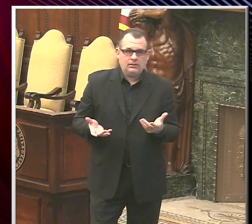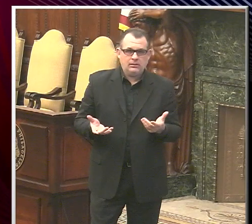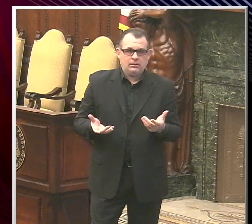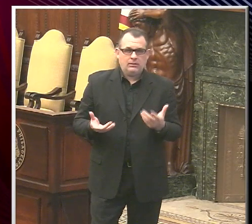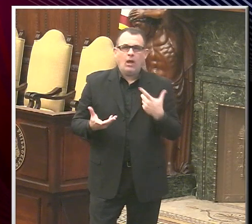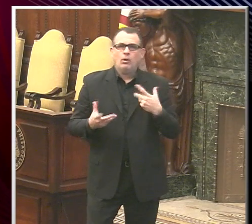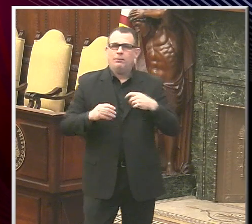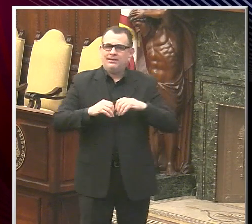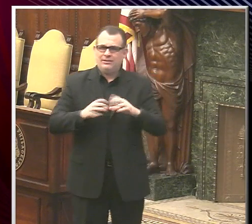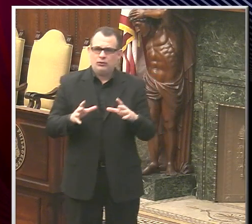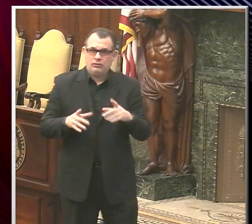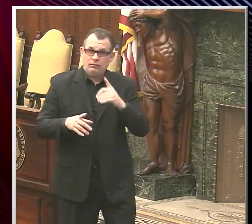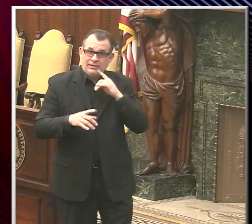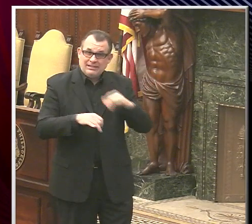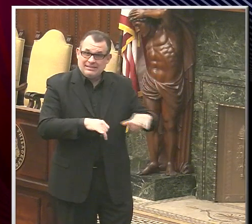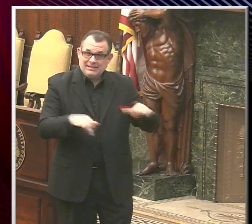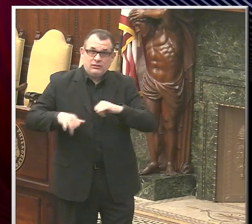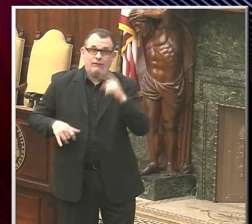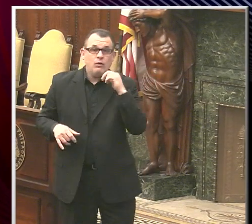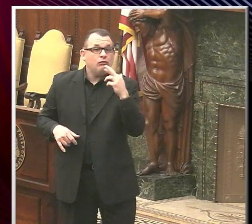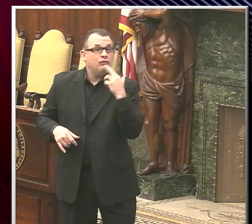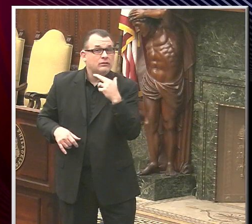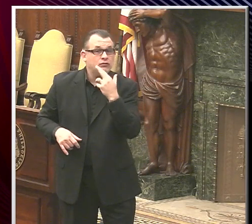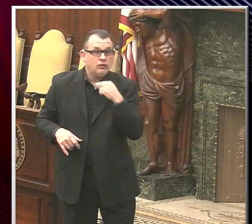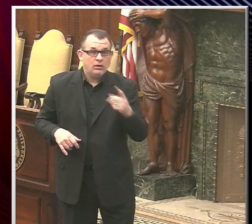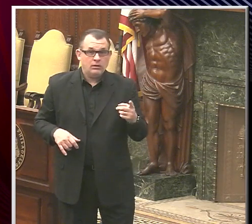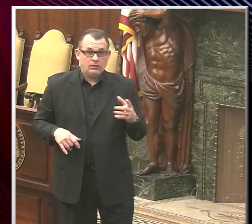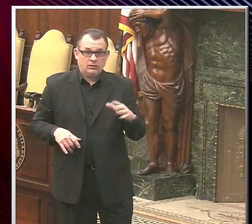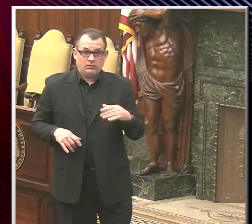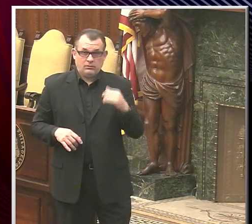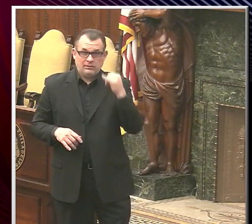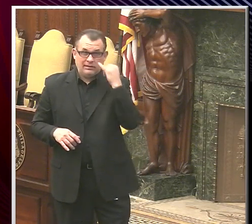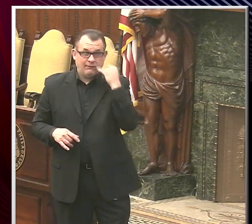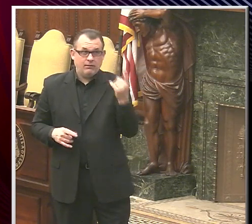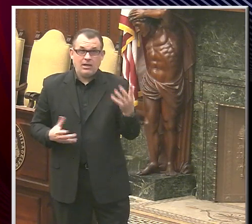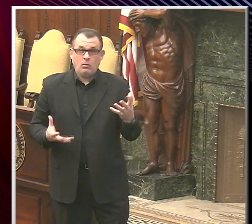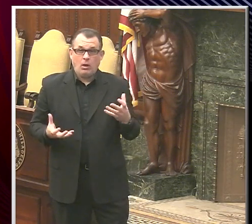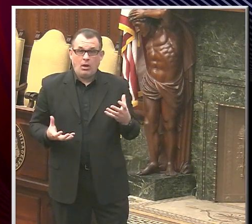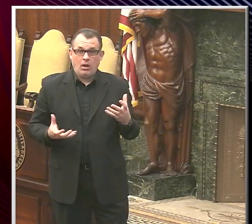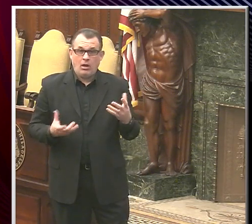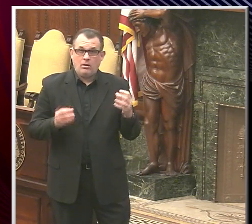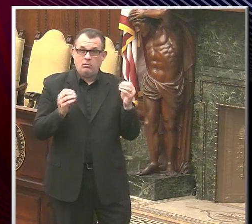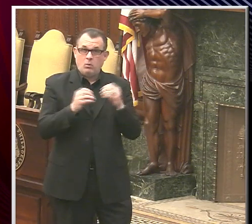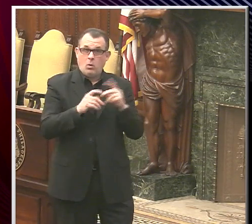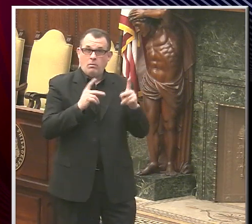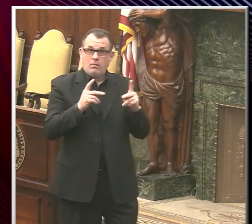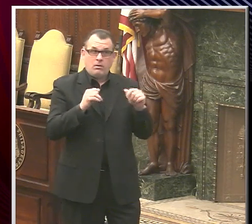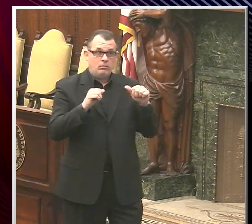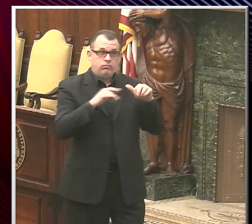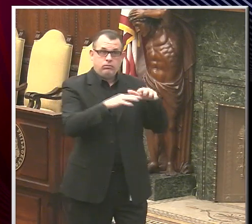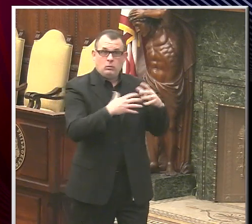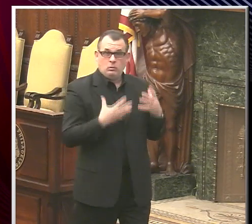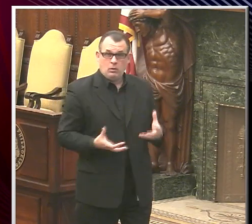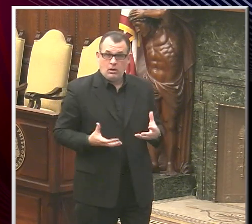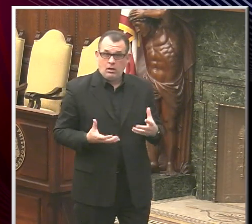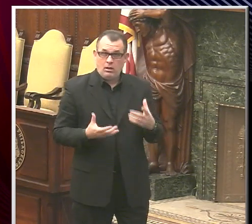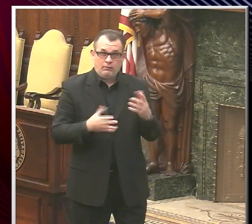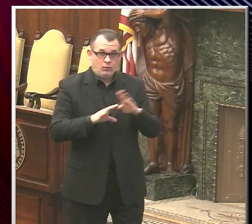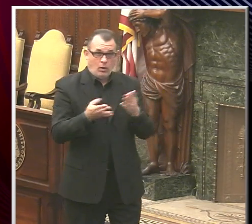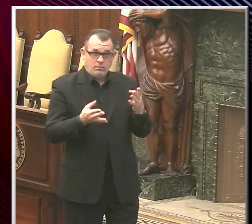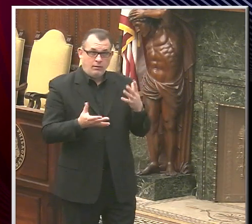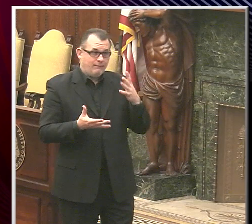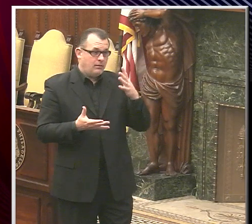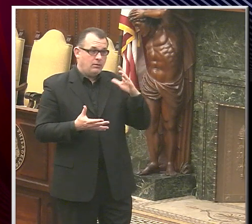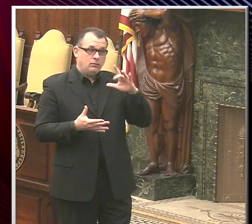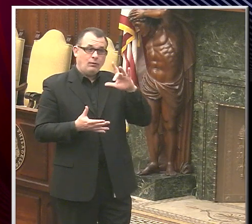standards for restaurants are if they want to have an enhanced capacity. Any restaurant in Philadelphia right now can open up at 25% capacity.